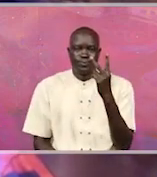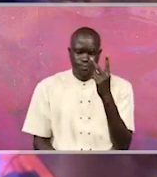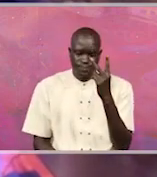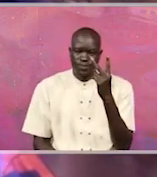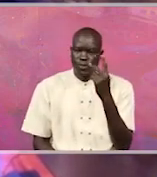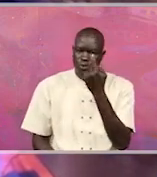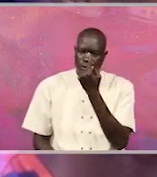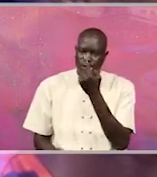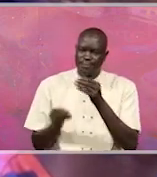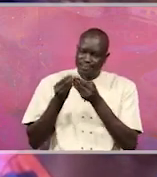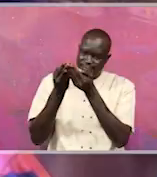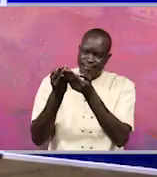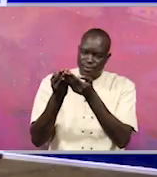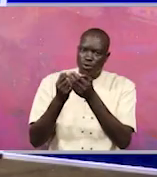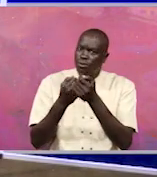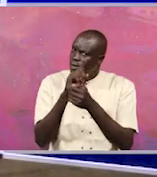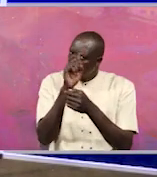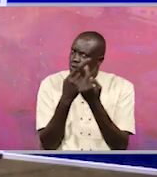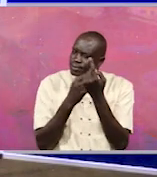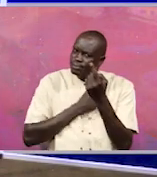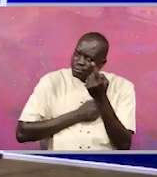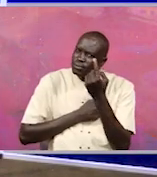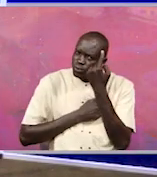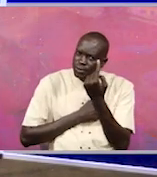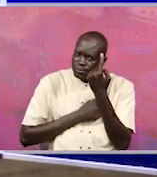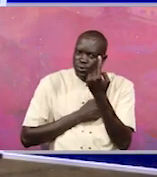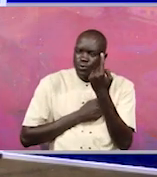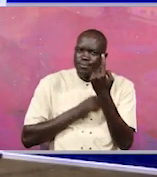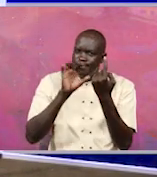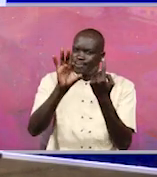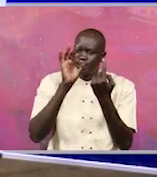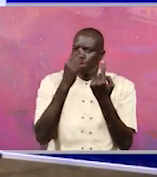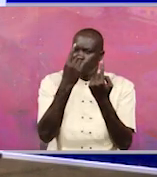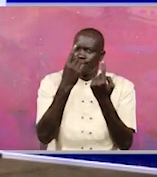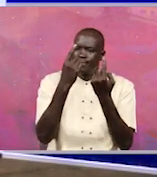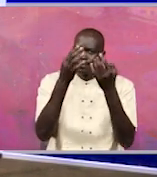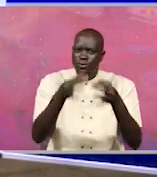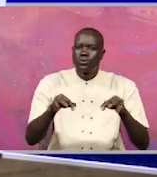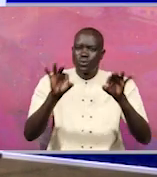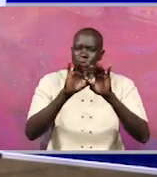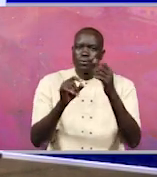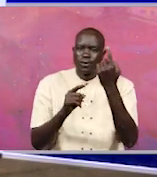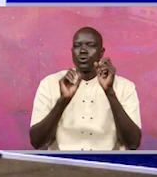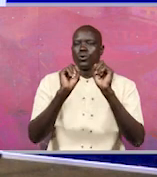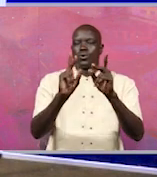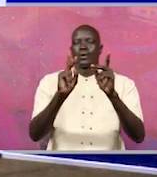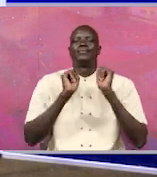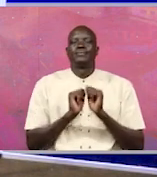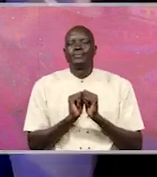Honorable Osege. Just ask one. Pick the one that you really, really want answered. Okay.